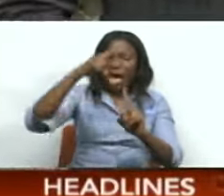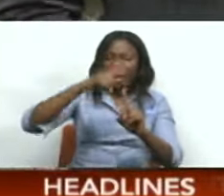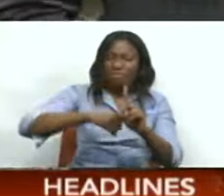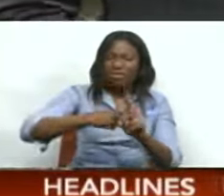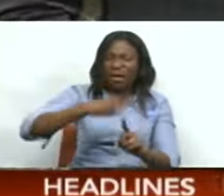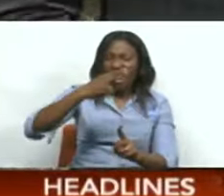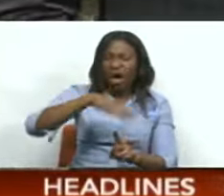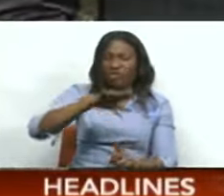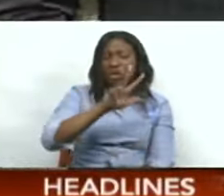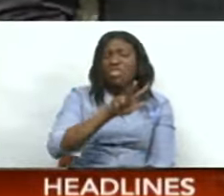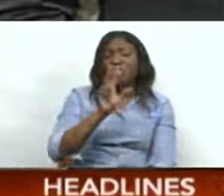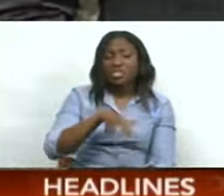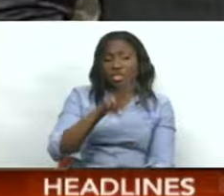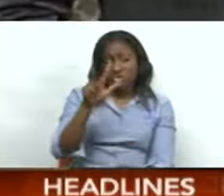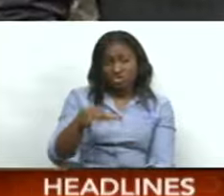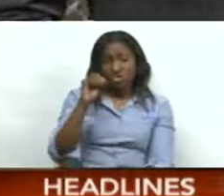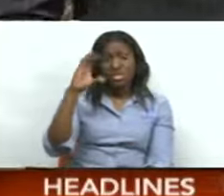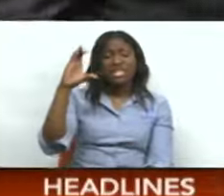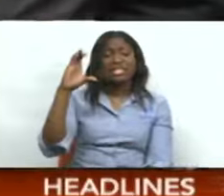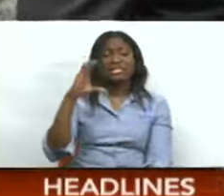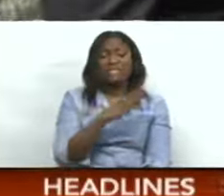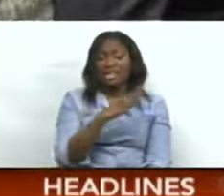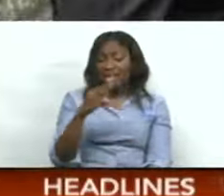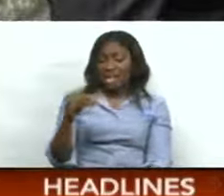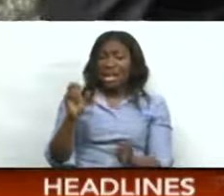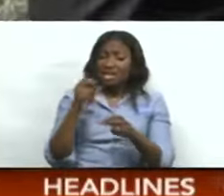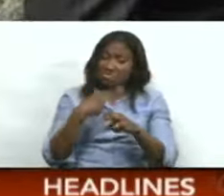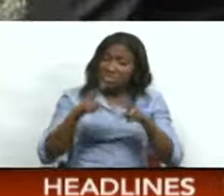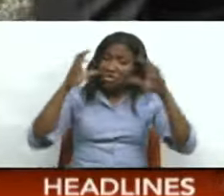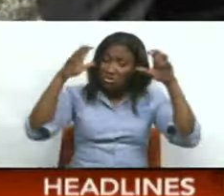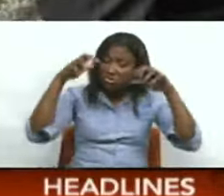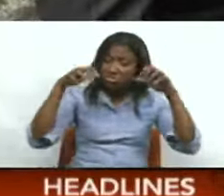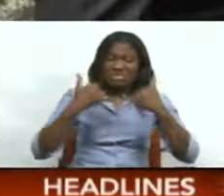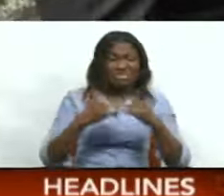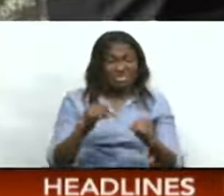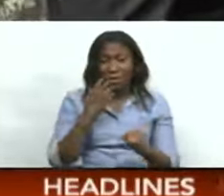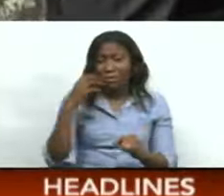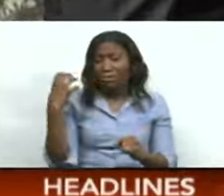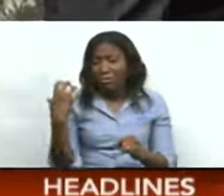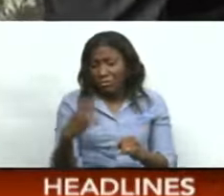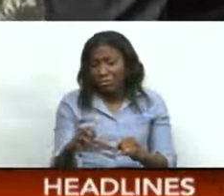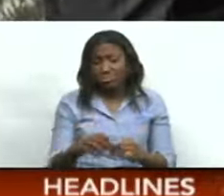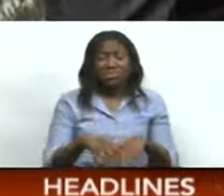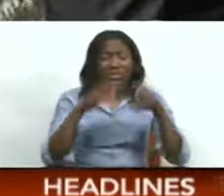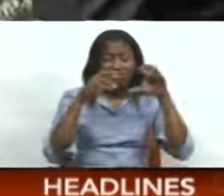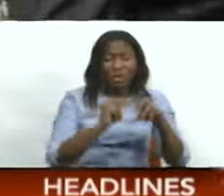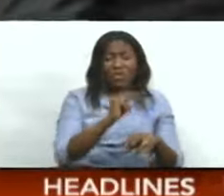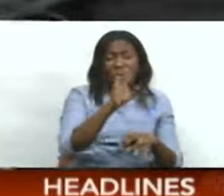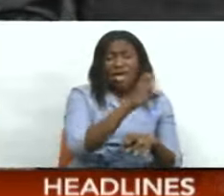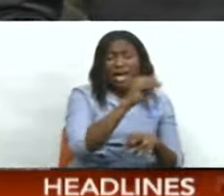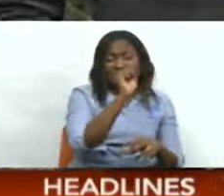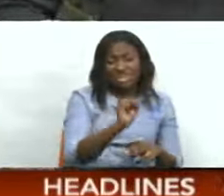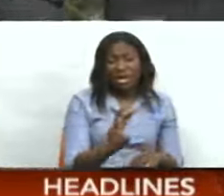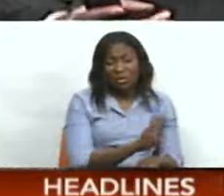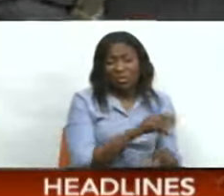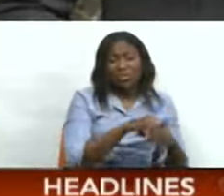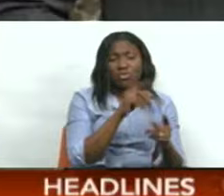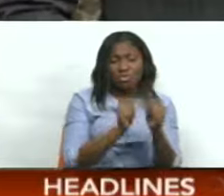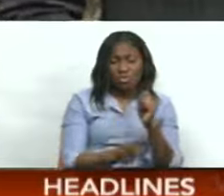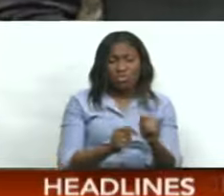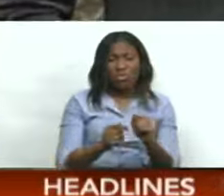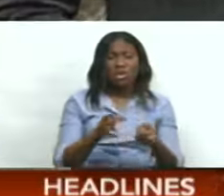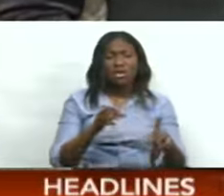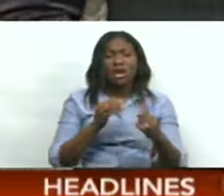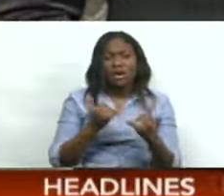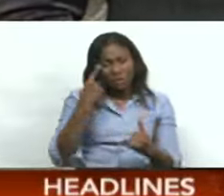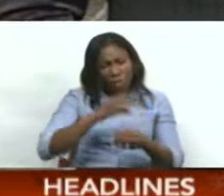above 33 degrees Celsius, even with those passing showers favoring northeastern areas and southwestern areas of the island. As we